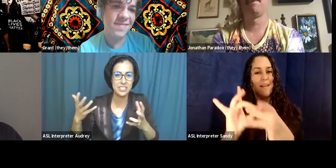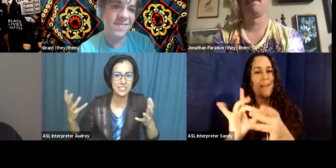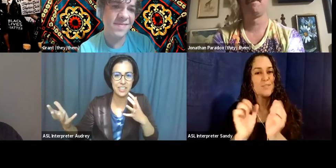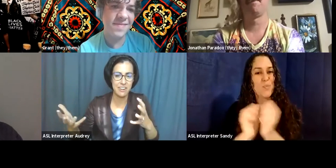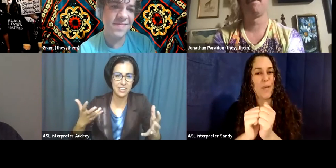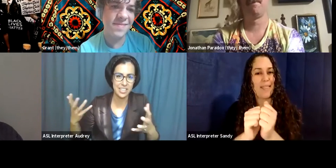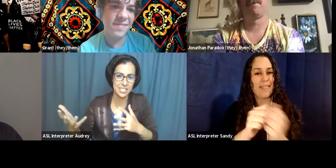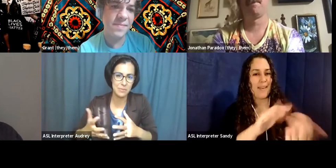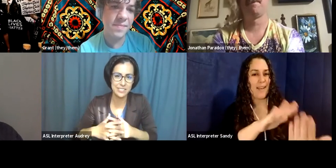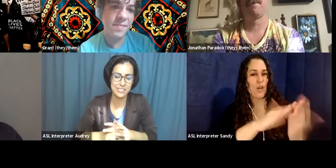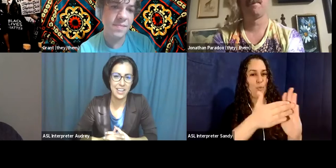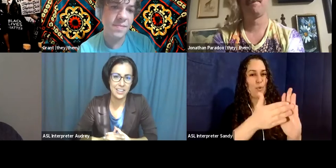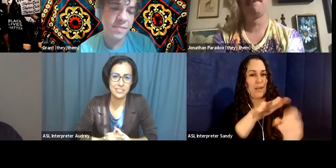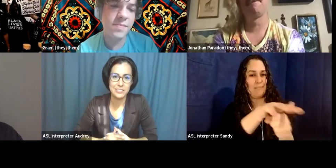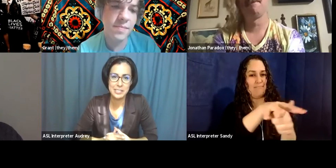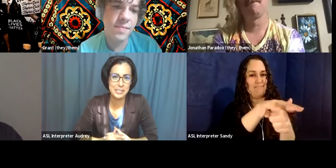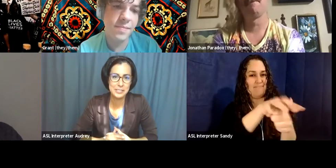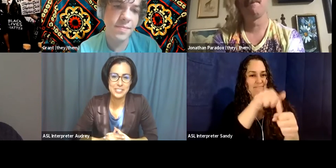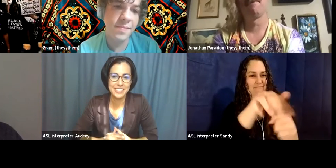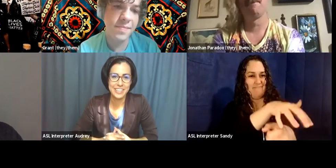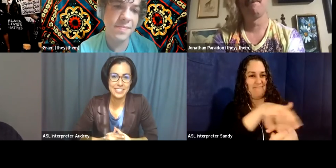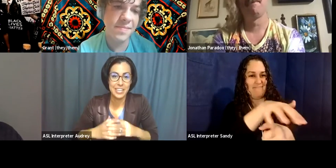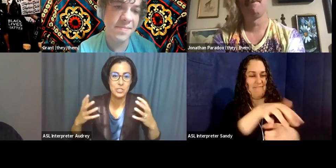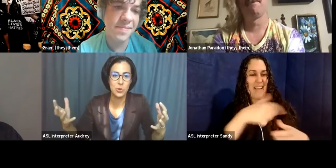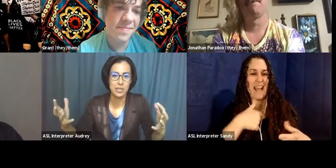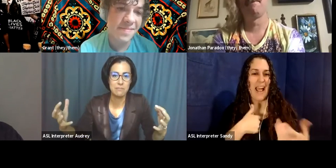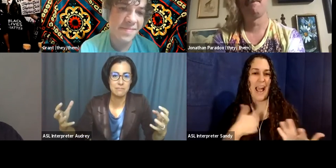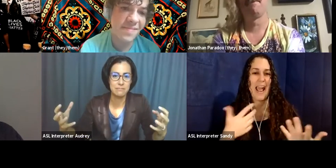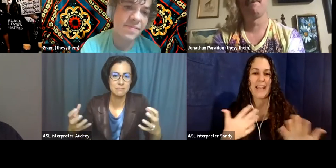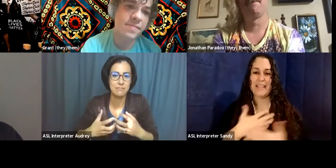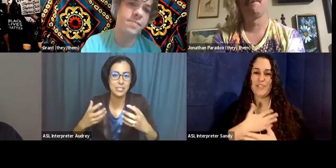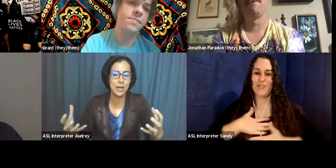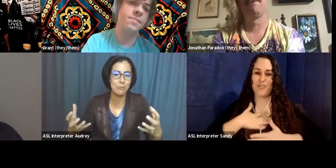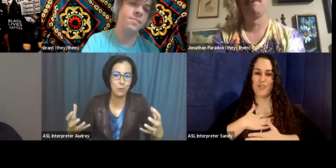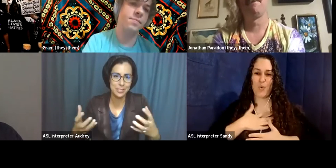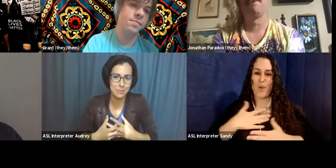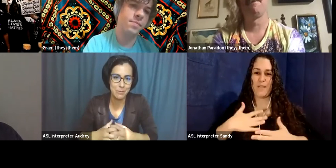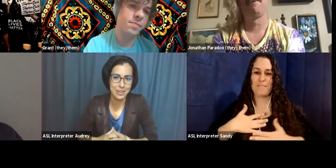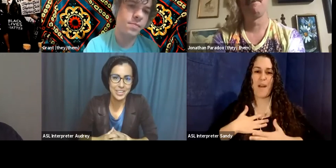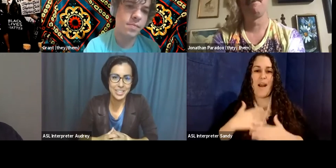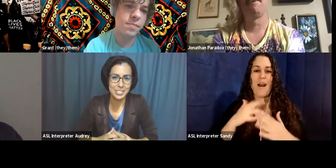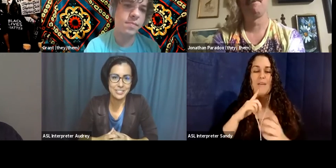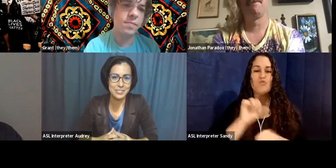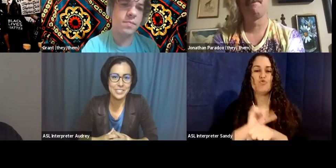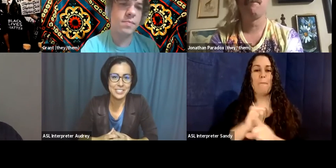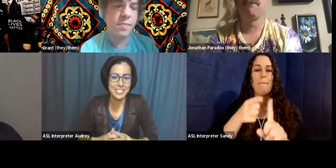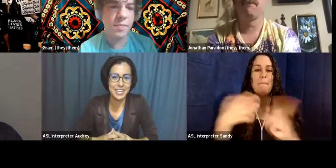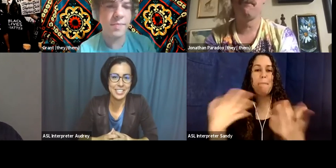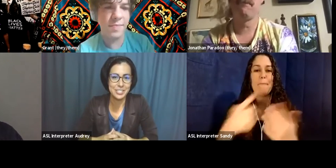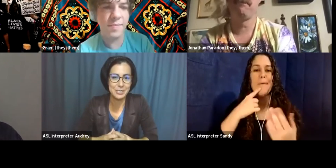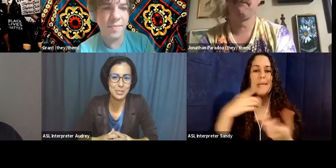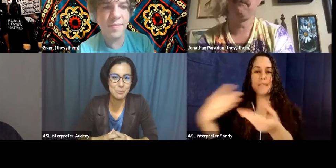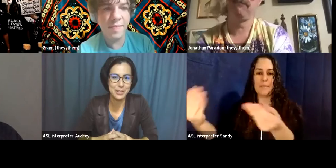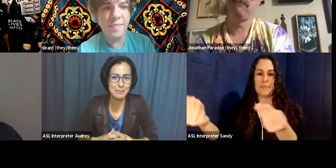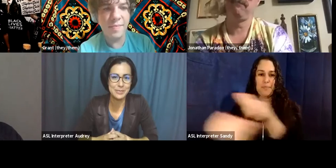communities that are in that space. And I just like, I enjoy my, my role is to be a part of that connection and to facilitate